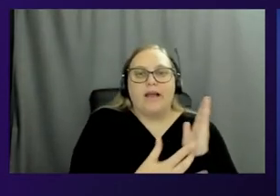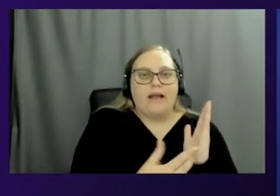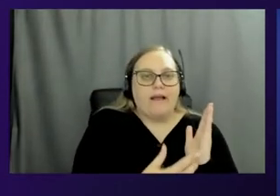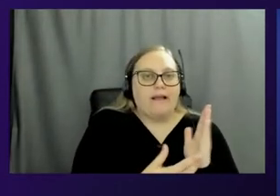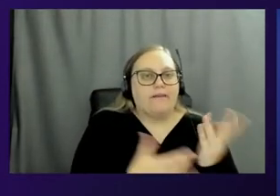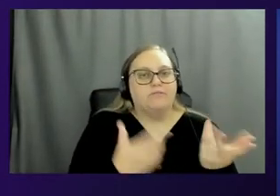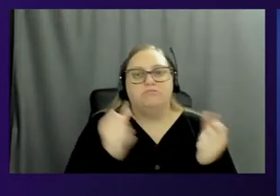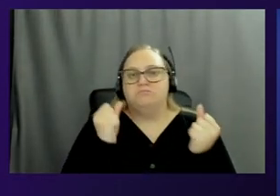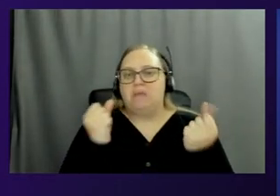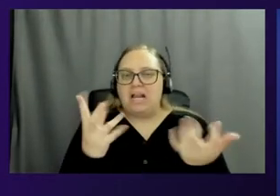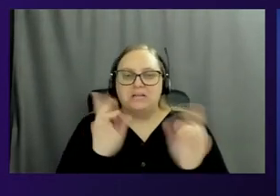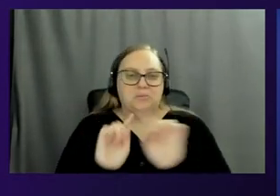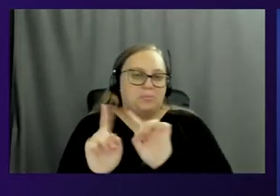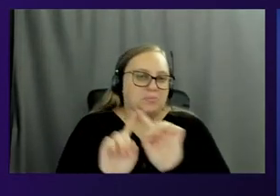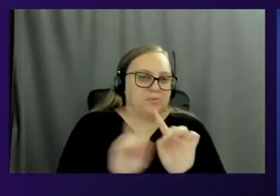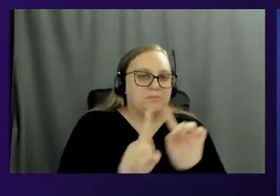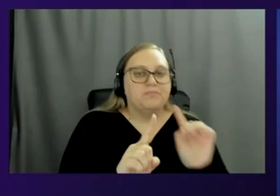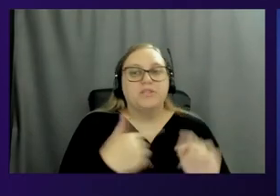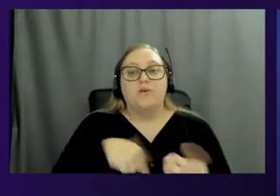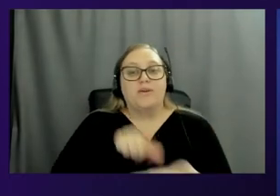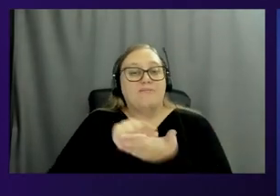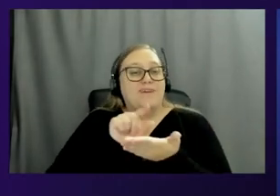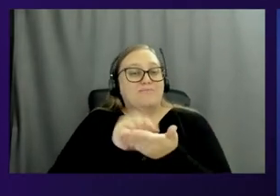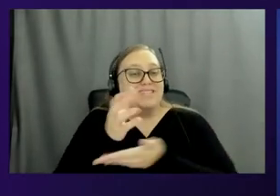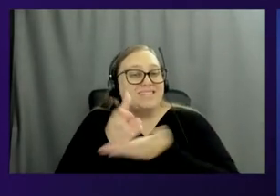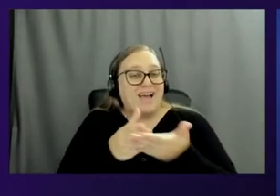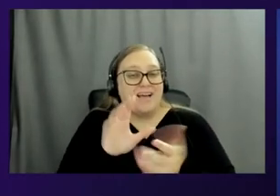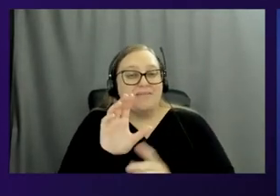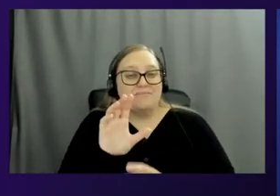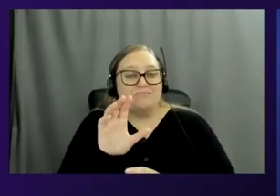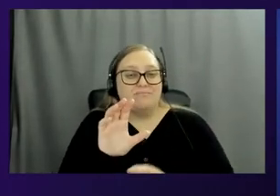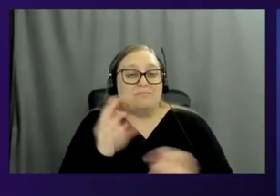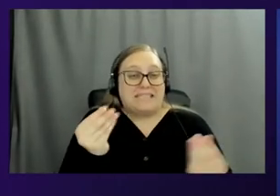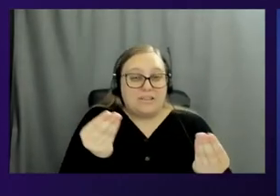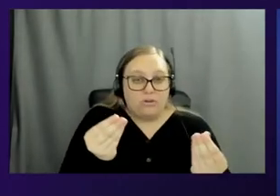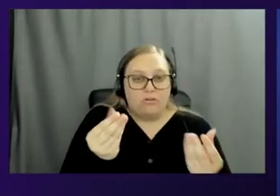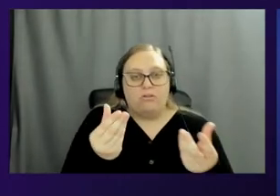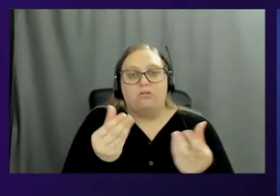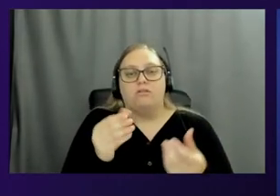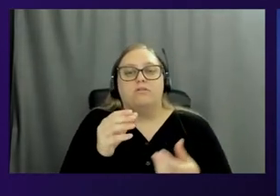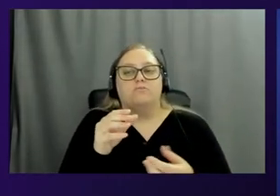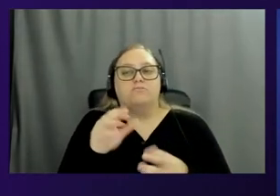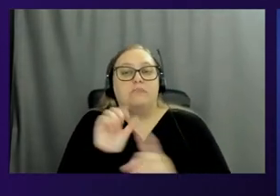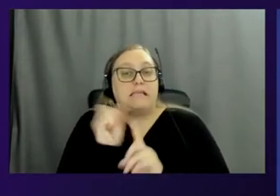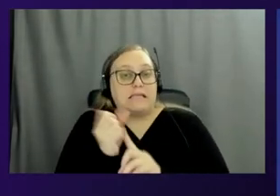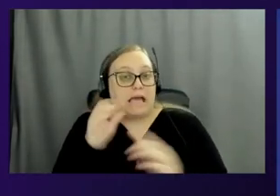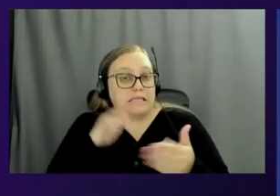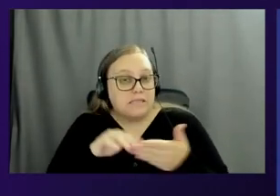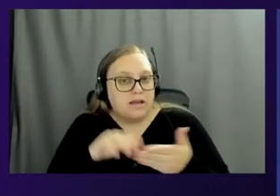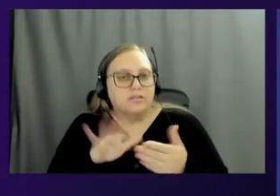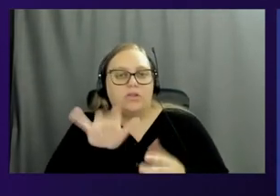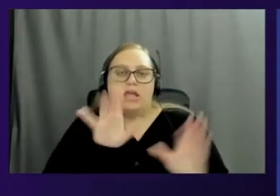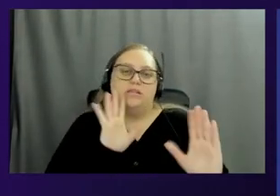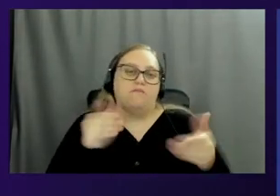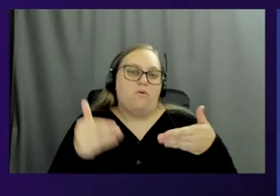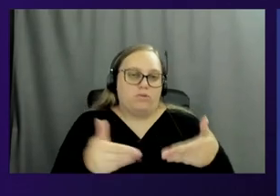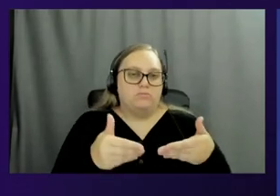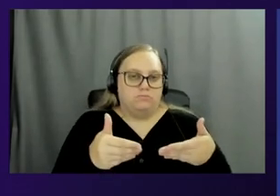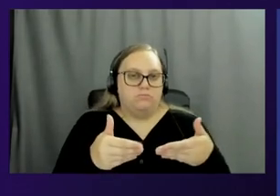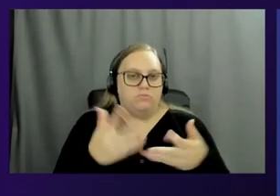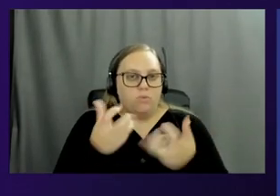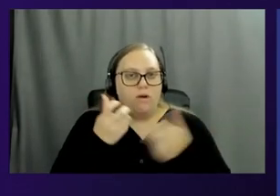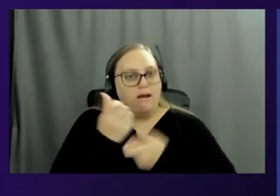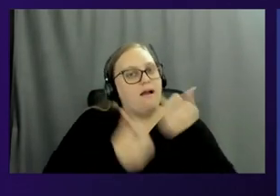published some of those materials, published some use cases, some case study, and I think, um, that's, that's going to be the focus, right? We want to, we want to make sure that